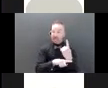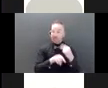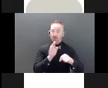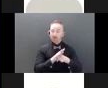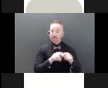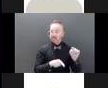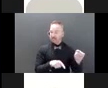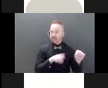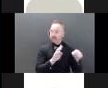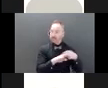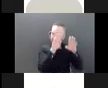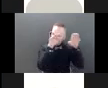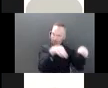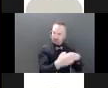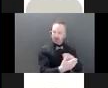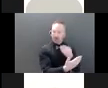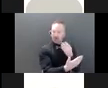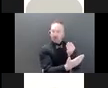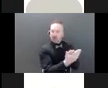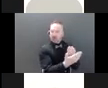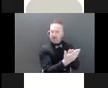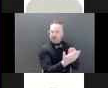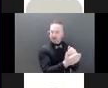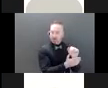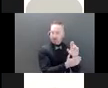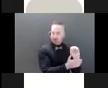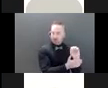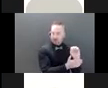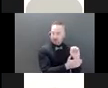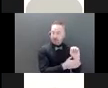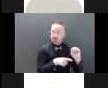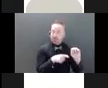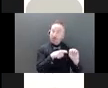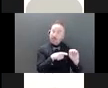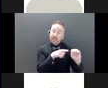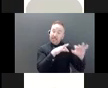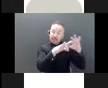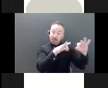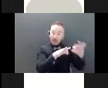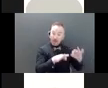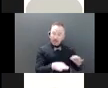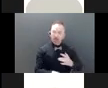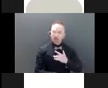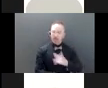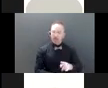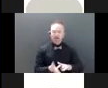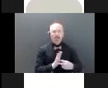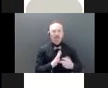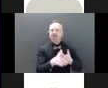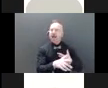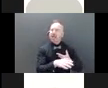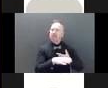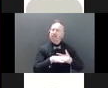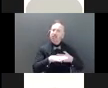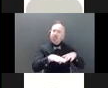And when we define financial abuse, we are looking at improper conduct done with